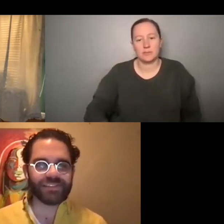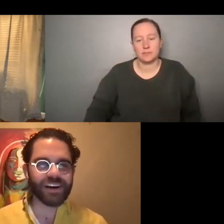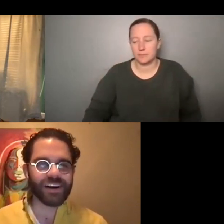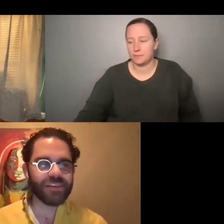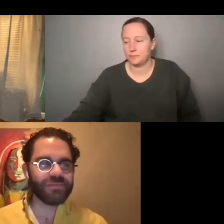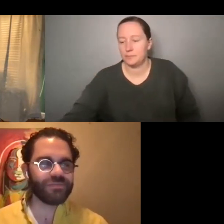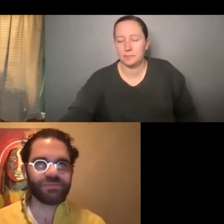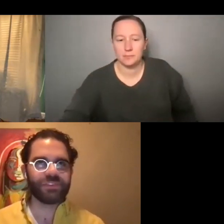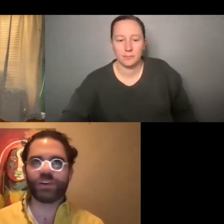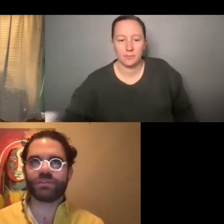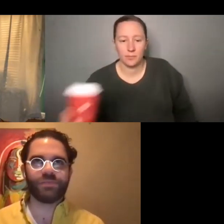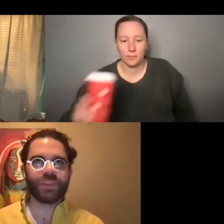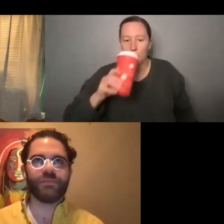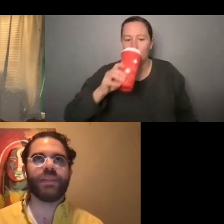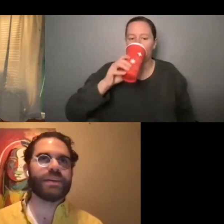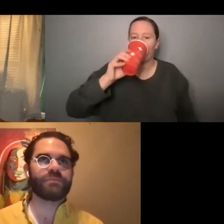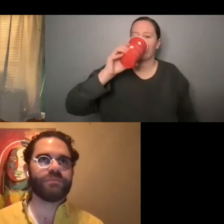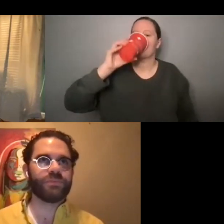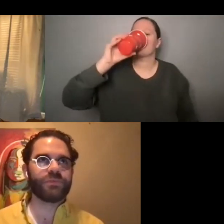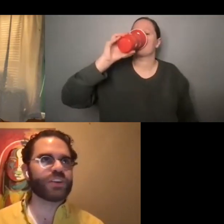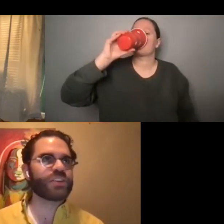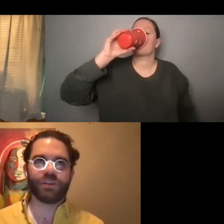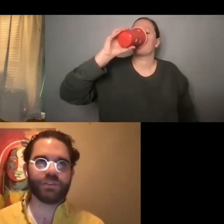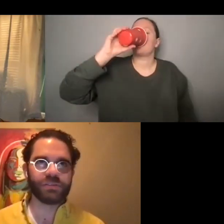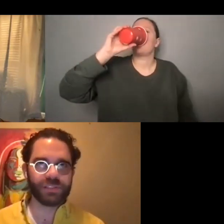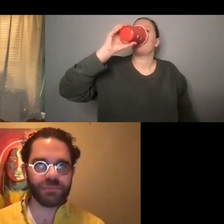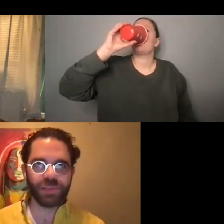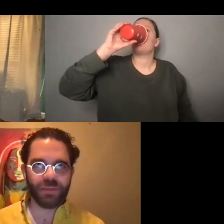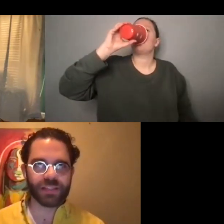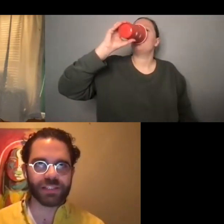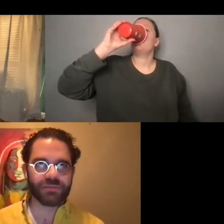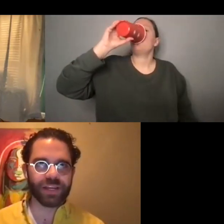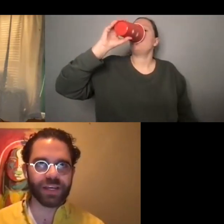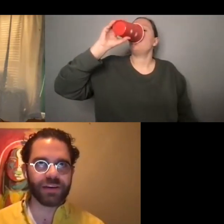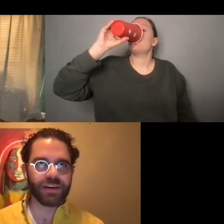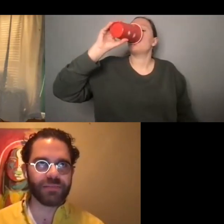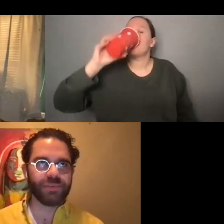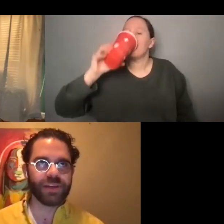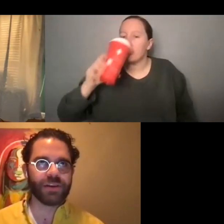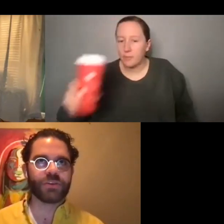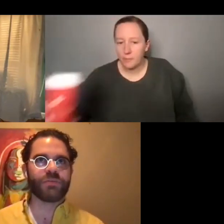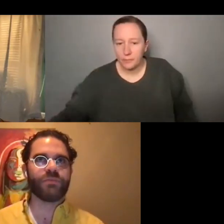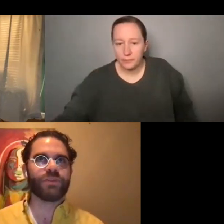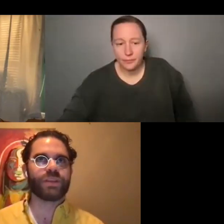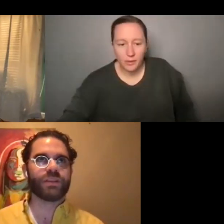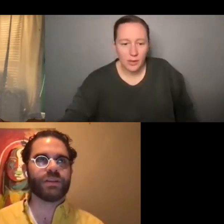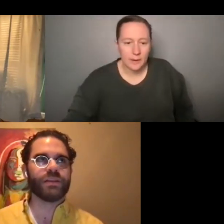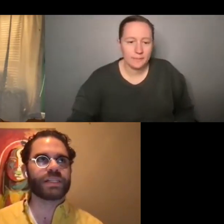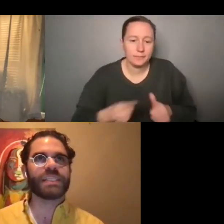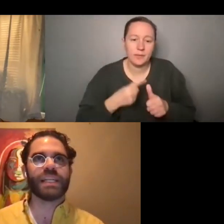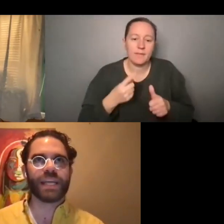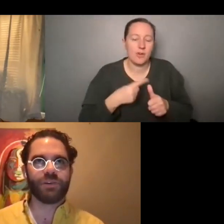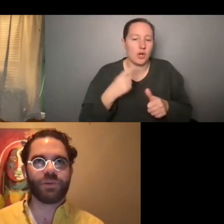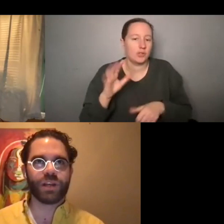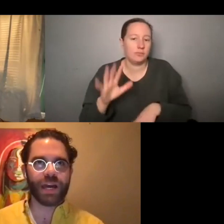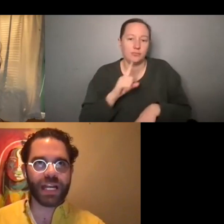Yeah. Uh, first, first off, it was simply amazing, uh, or exceeded every one of my